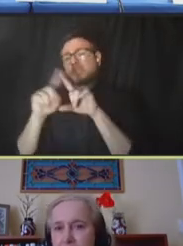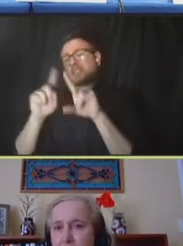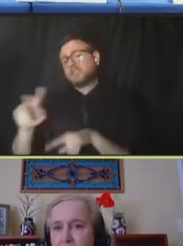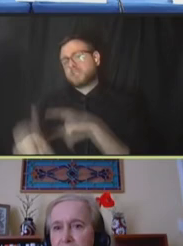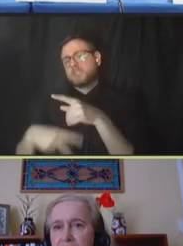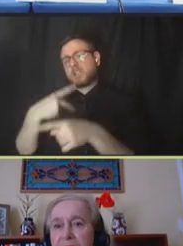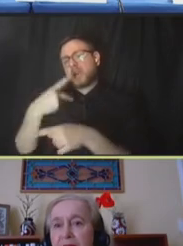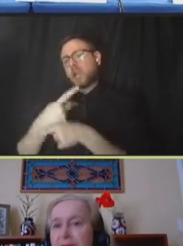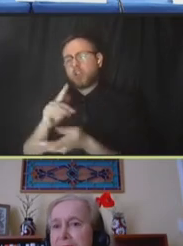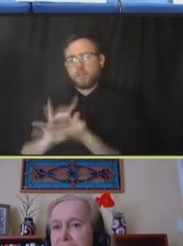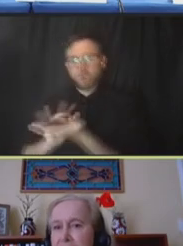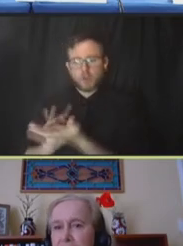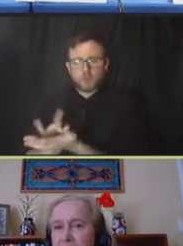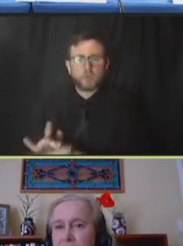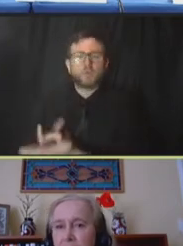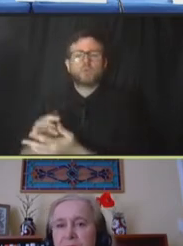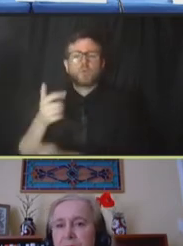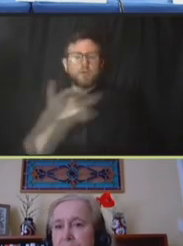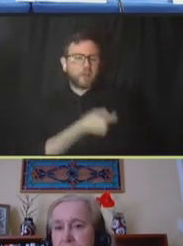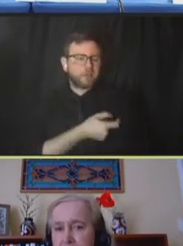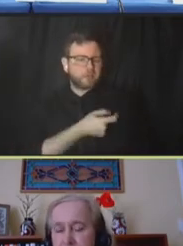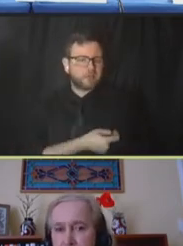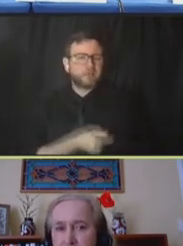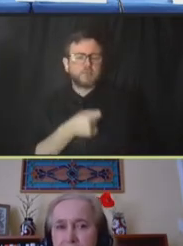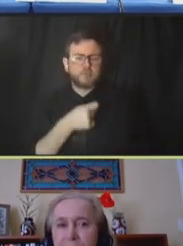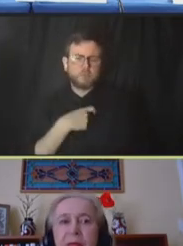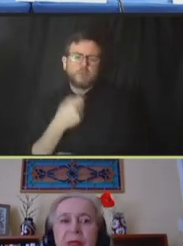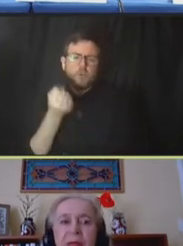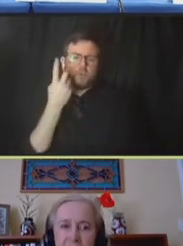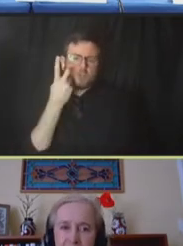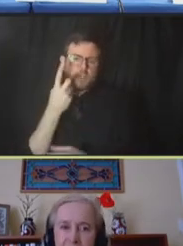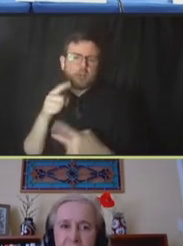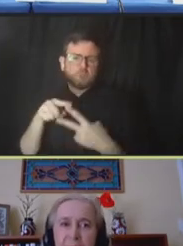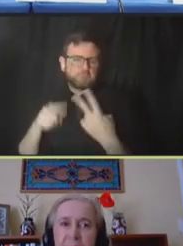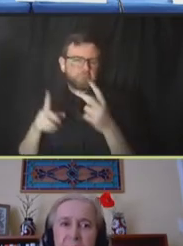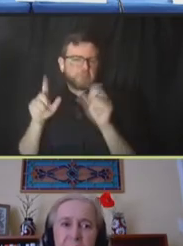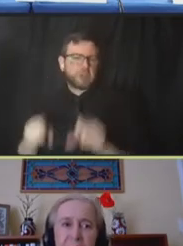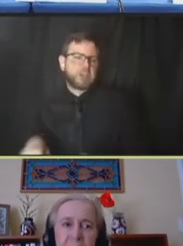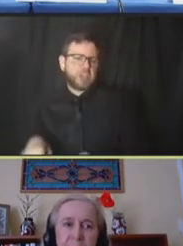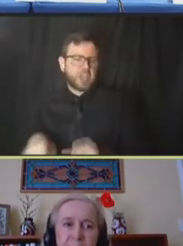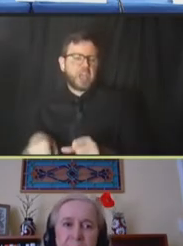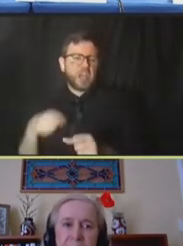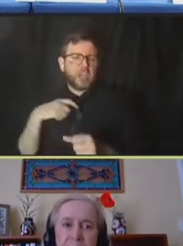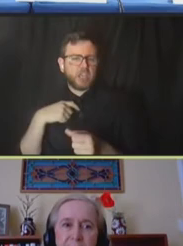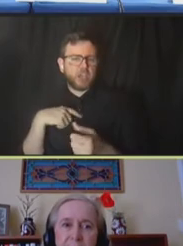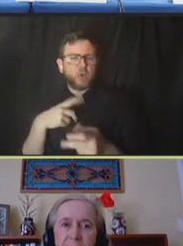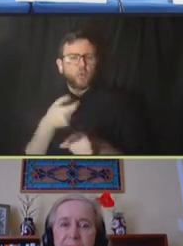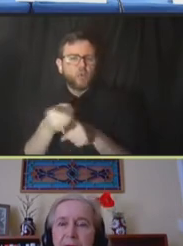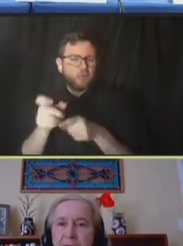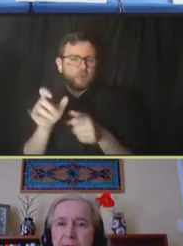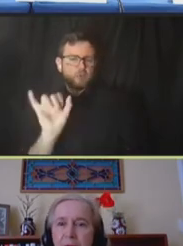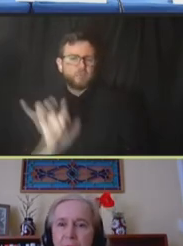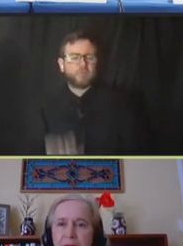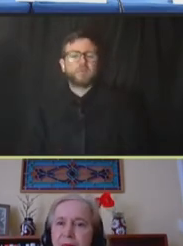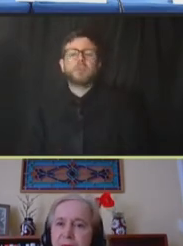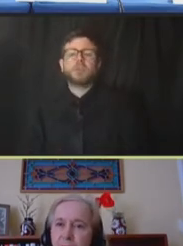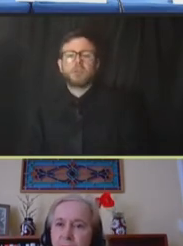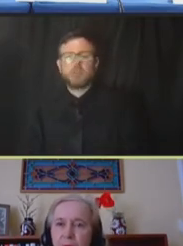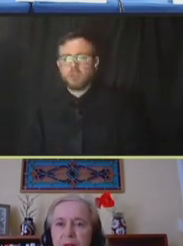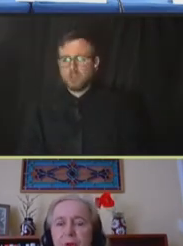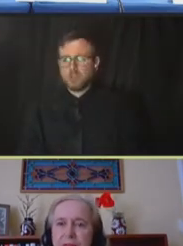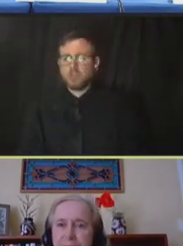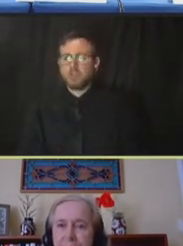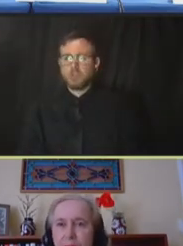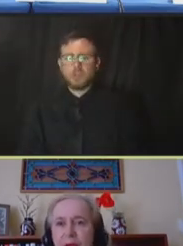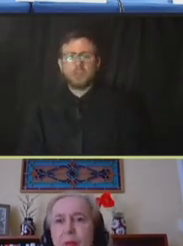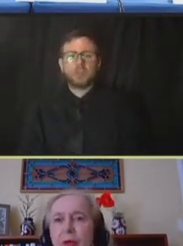pharmaceuticals and vaccines, which are perishable. Next slide, please. Now, if you